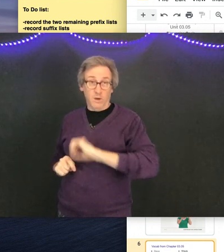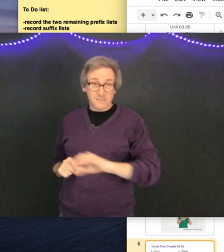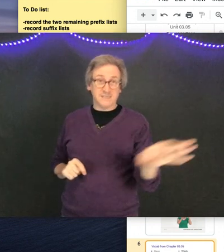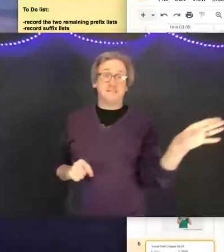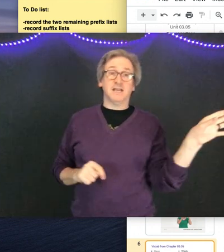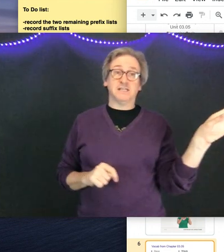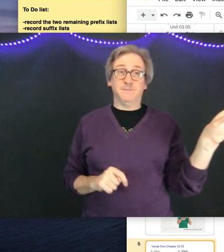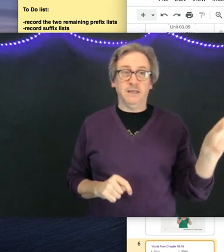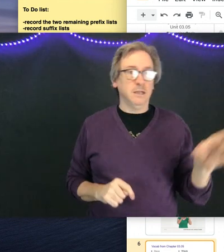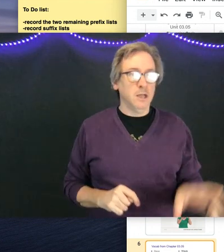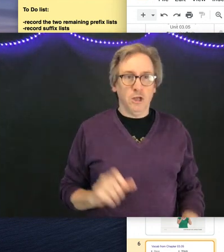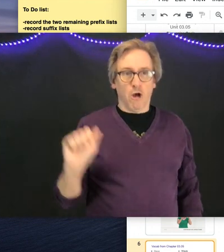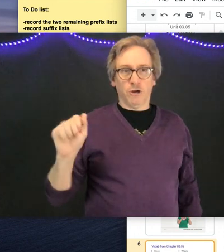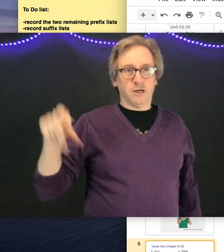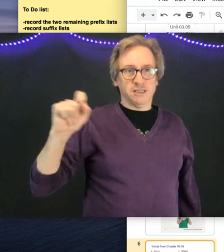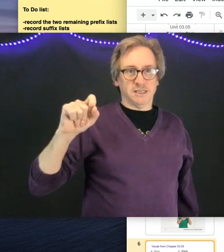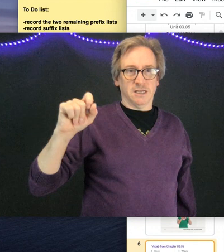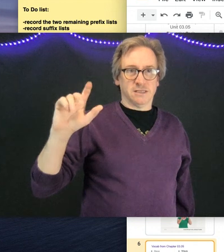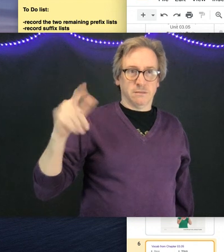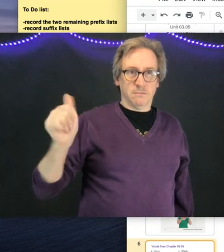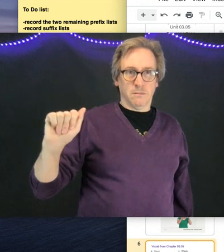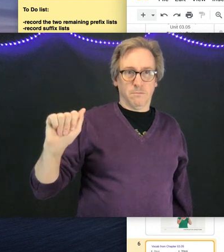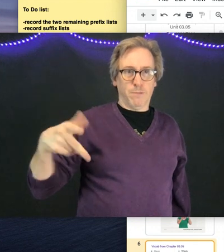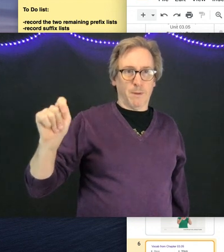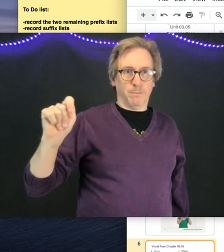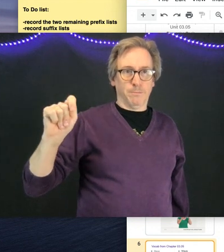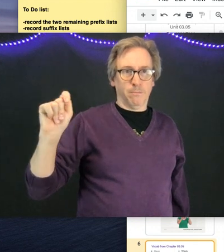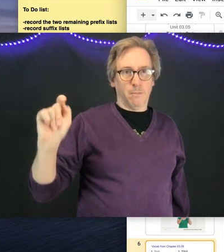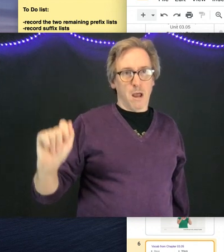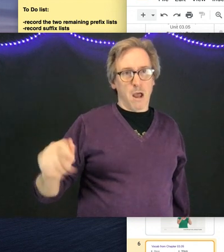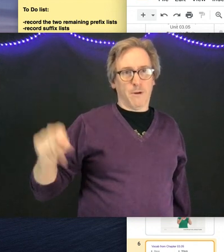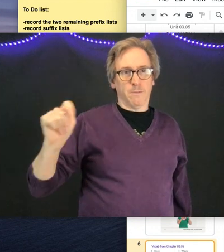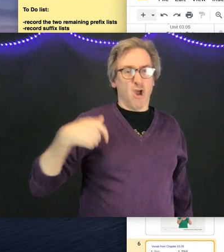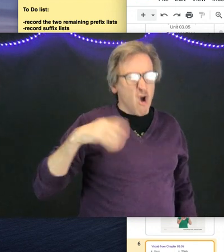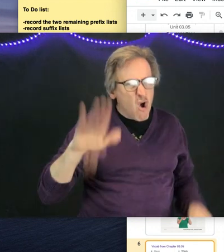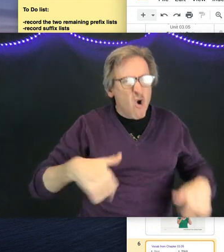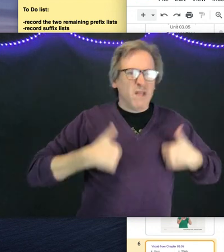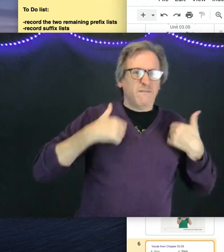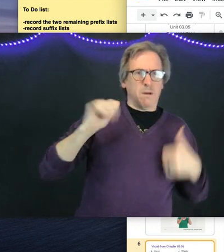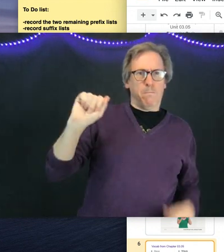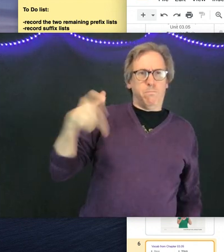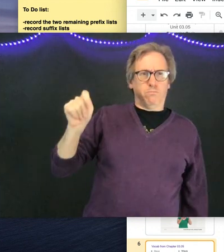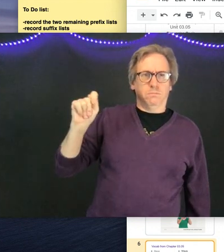Once it's done at speed, all you're going to see is this. Apartment.